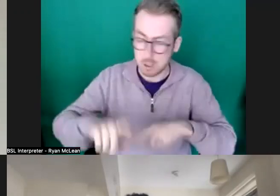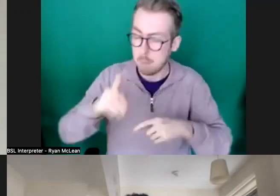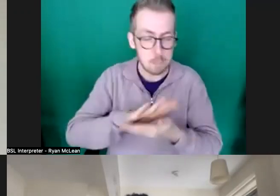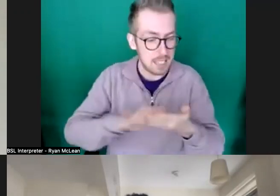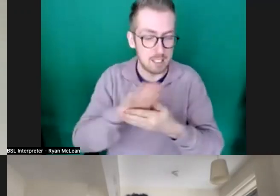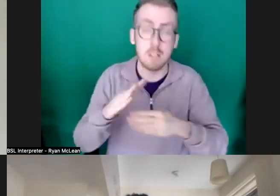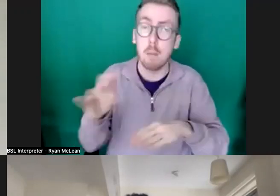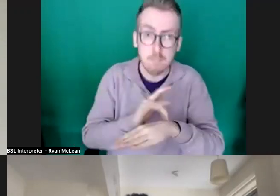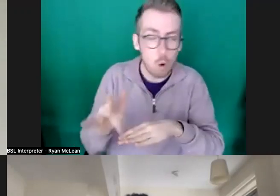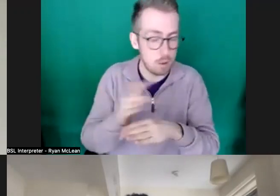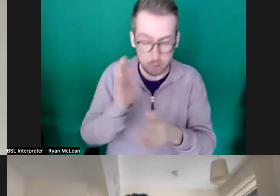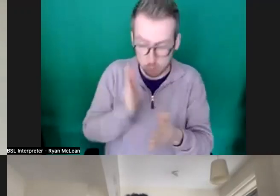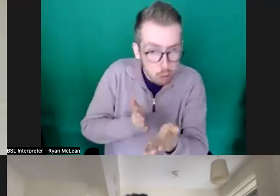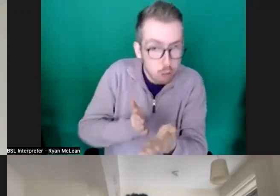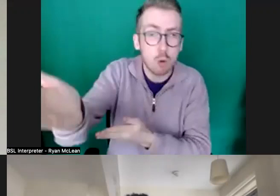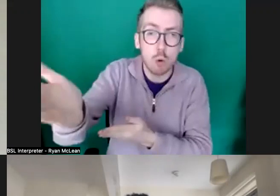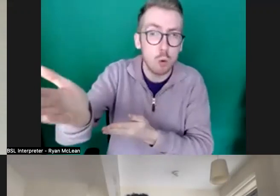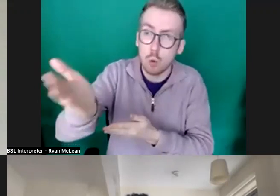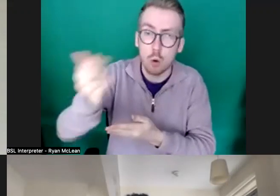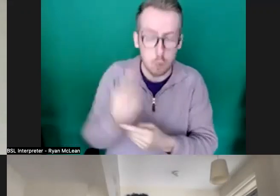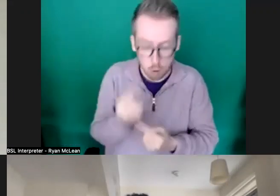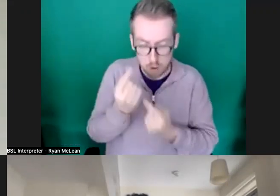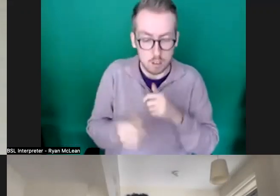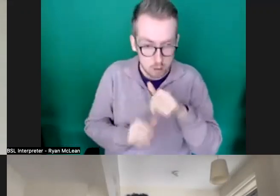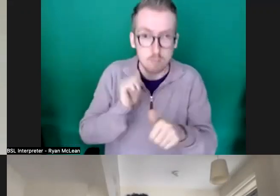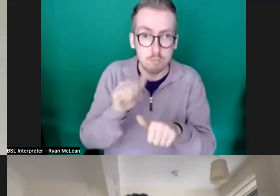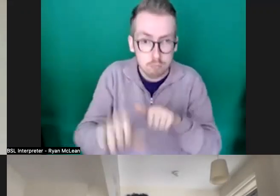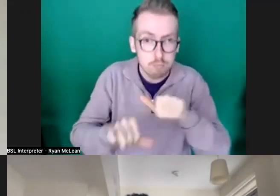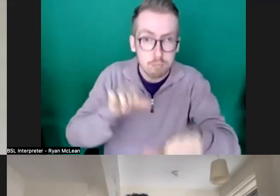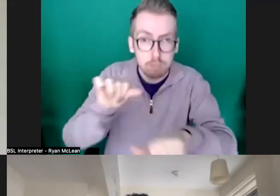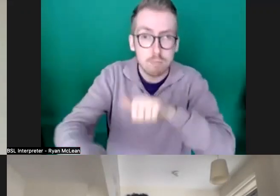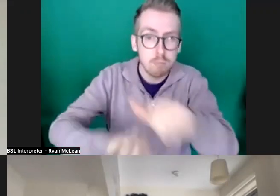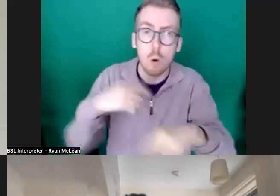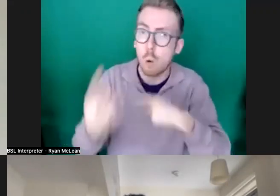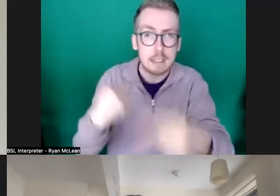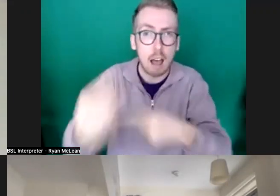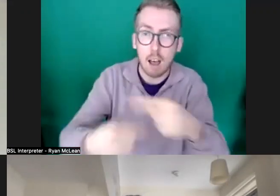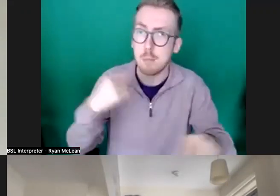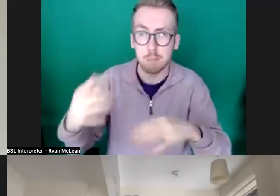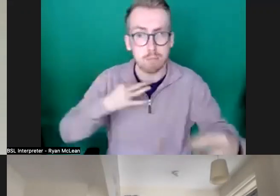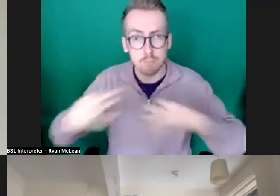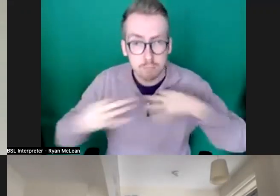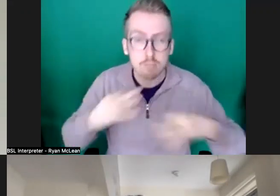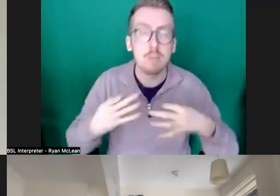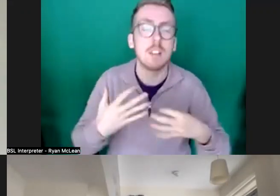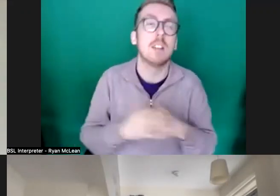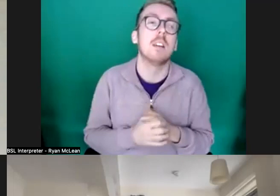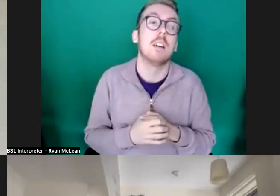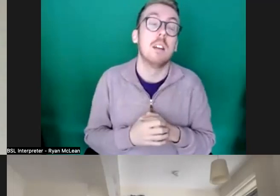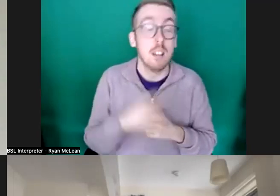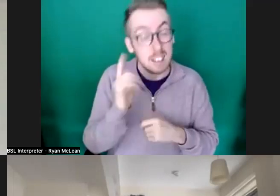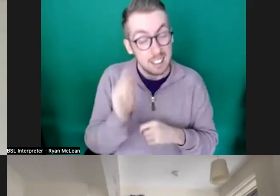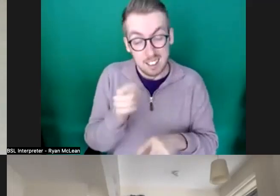um so i hope that's helpful um but again i think when it comes to participatory work